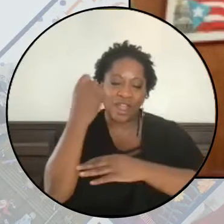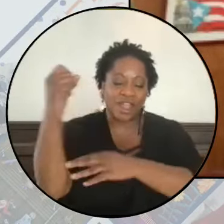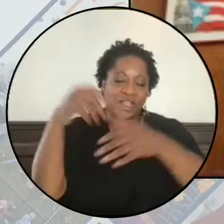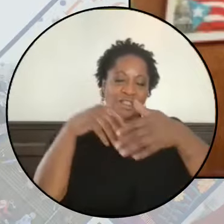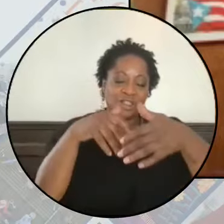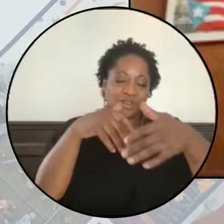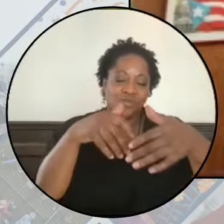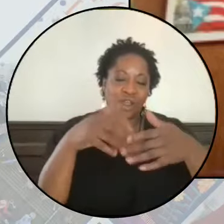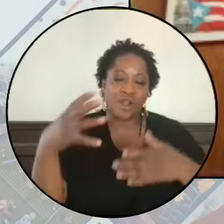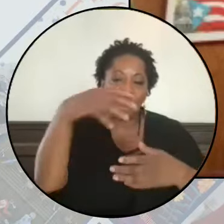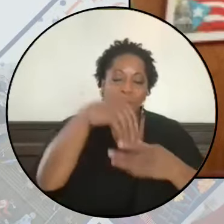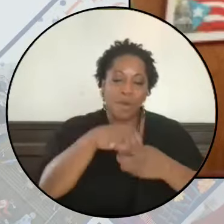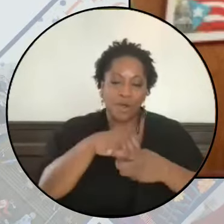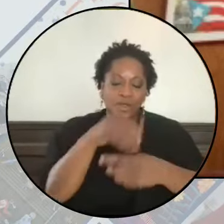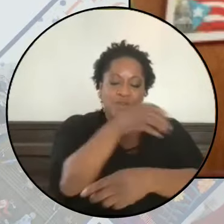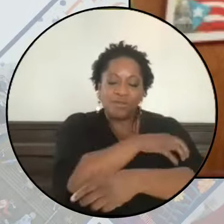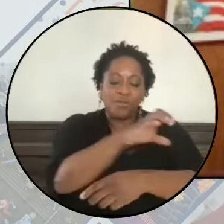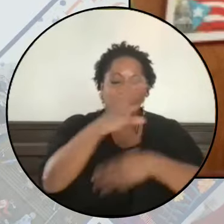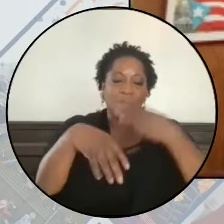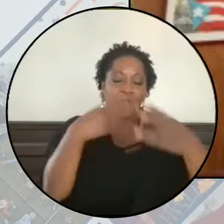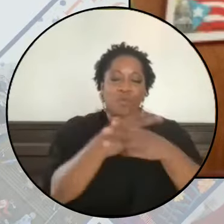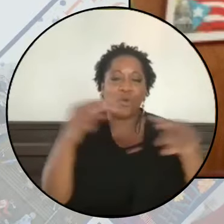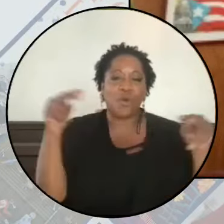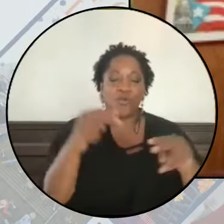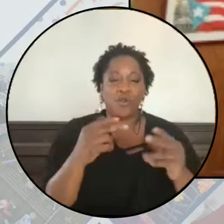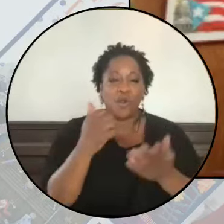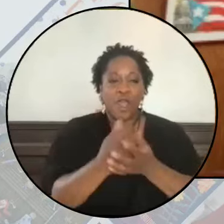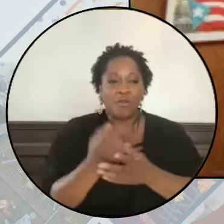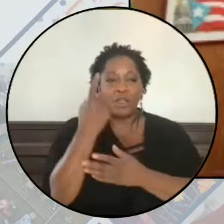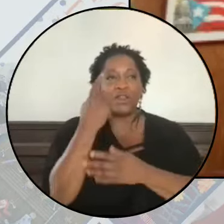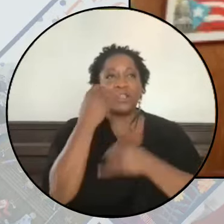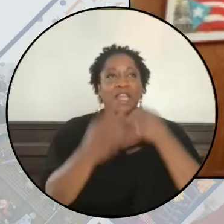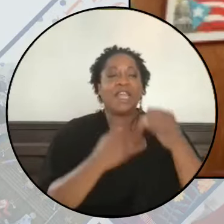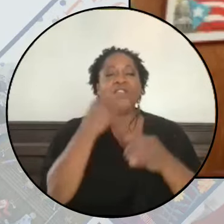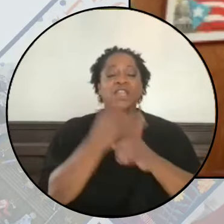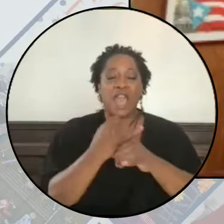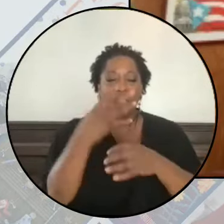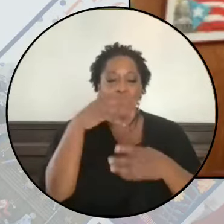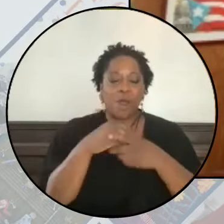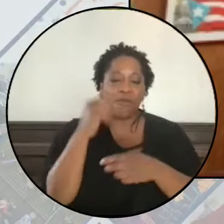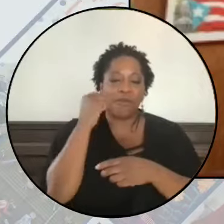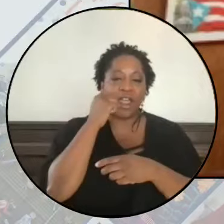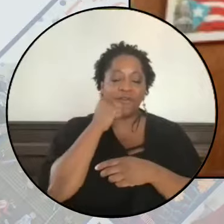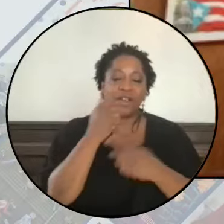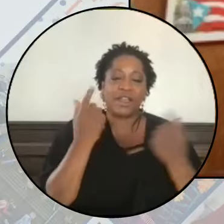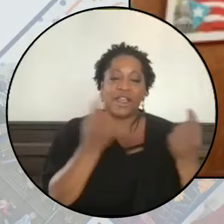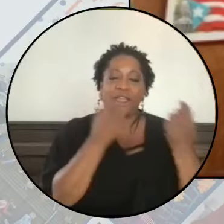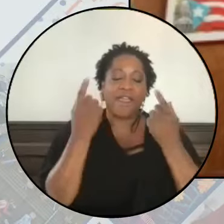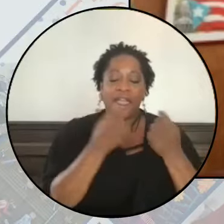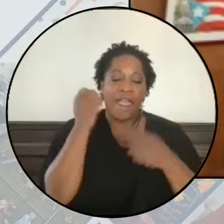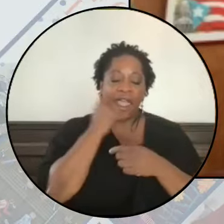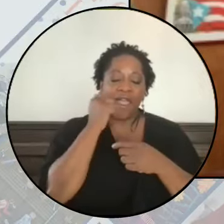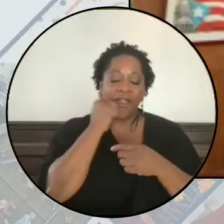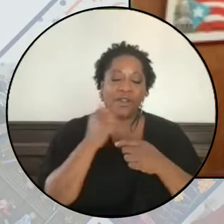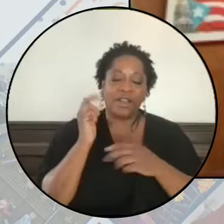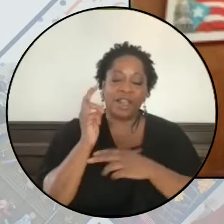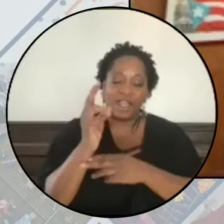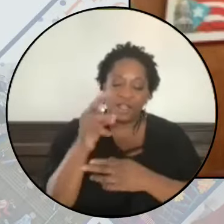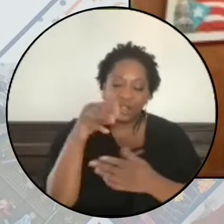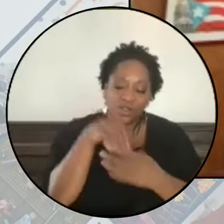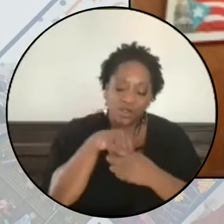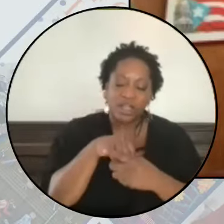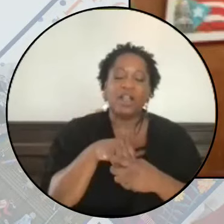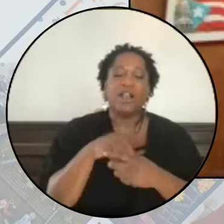Emboldening and embodying this worldview helps us understand internationalism as part of our daily practice, as part of our own history